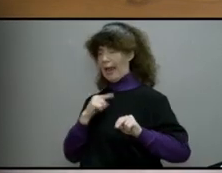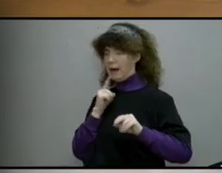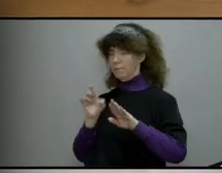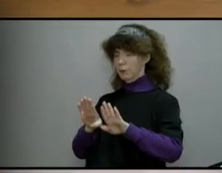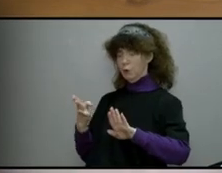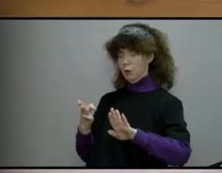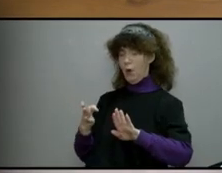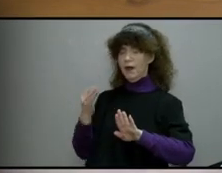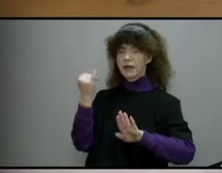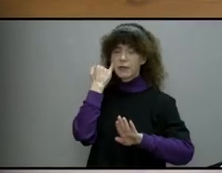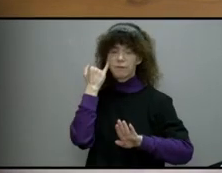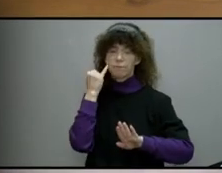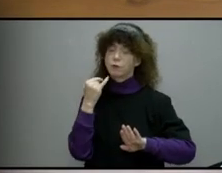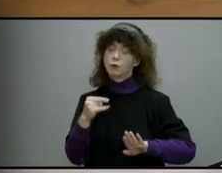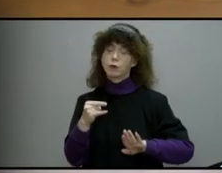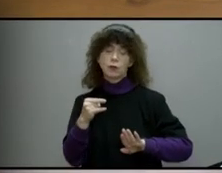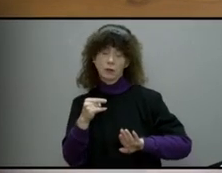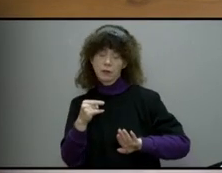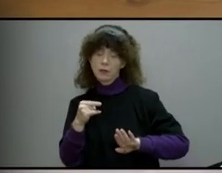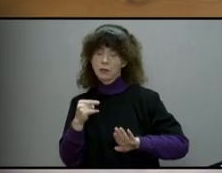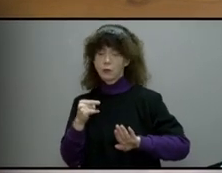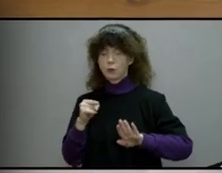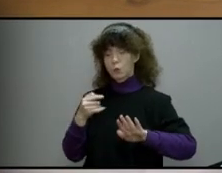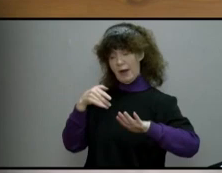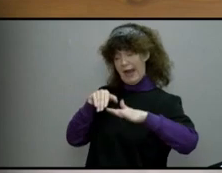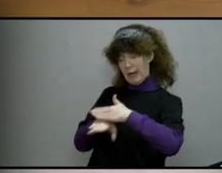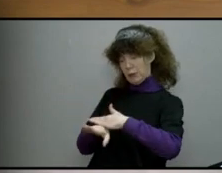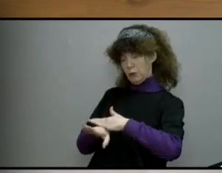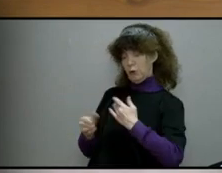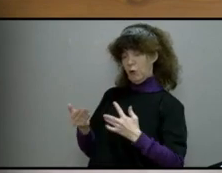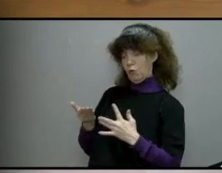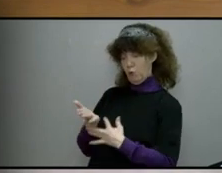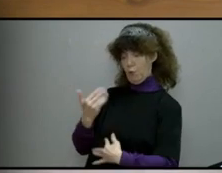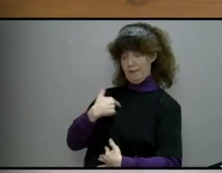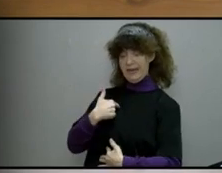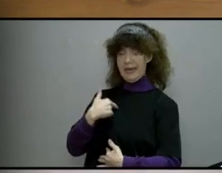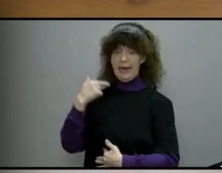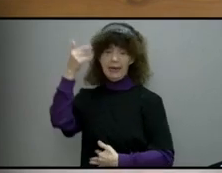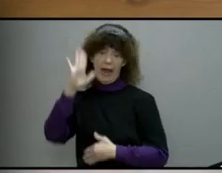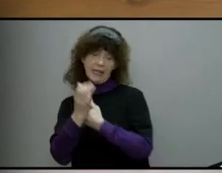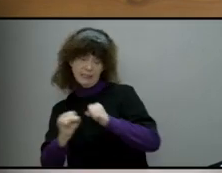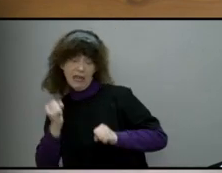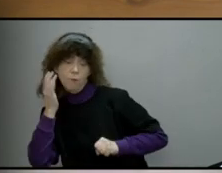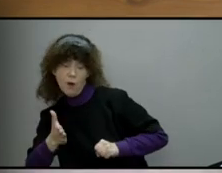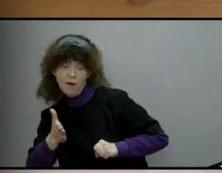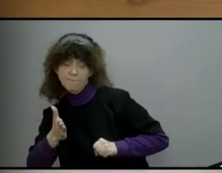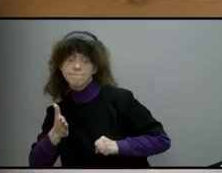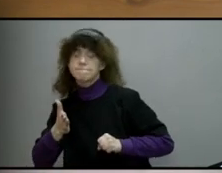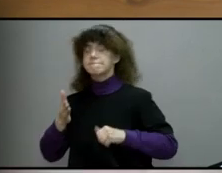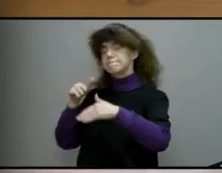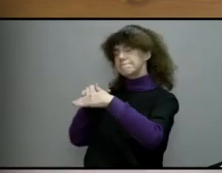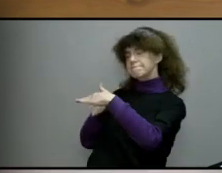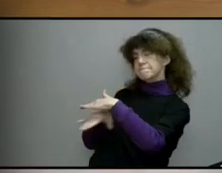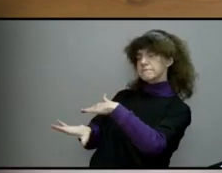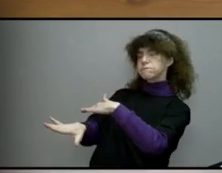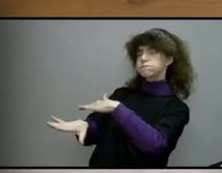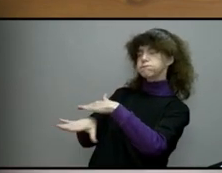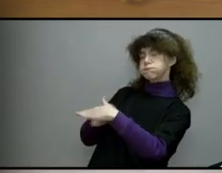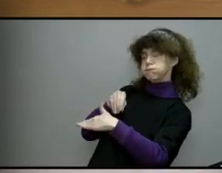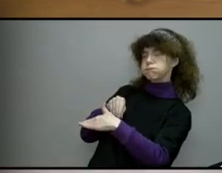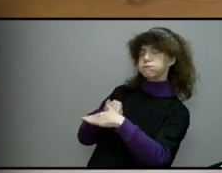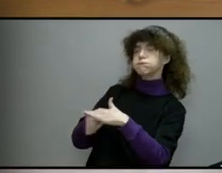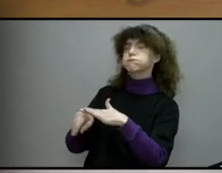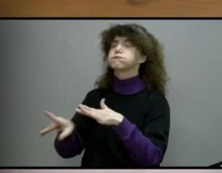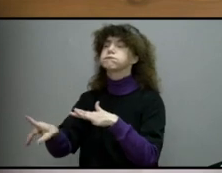If anyone enters by me, he will be saved, and will go in and out and find